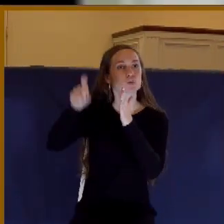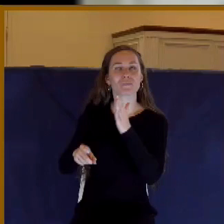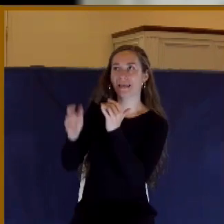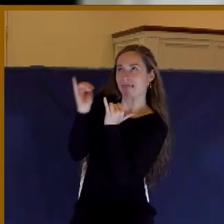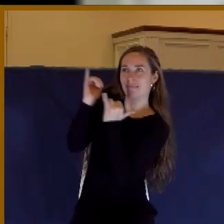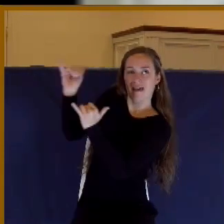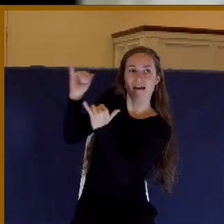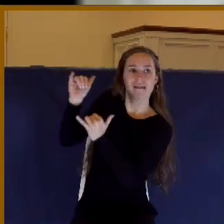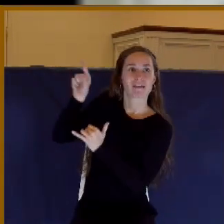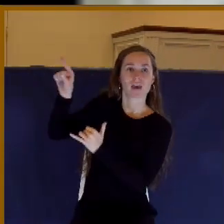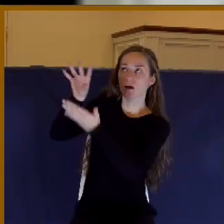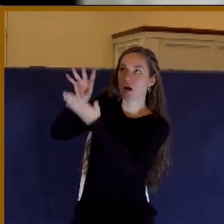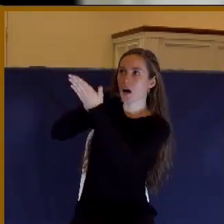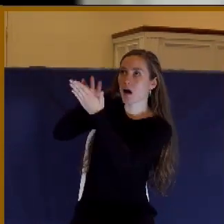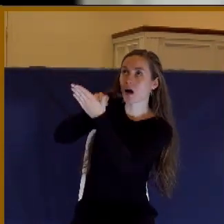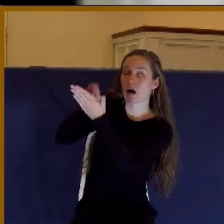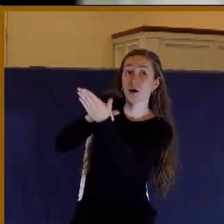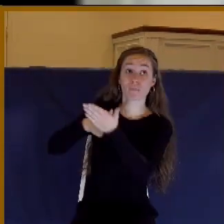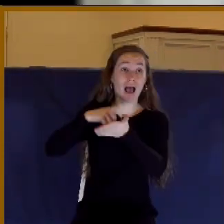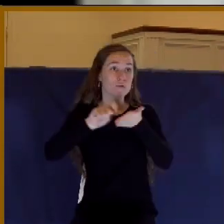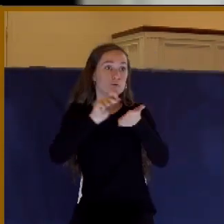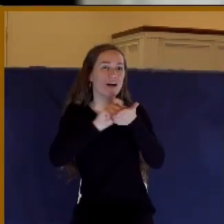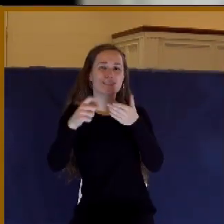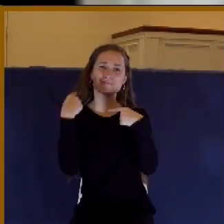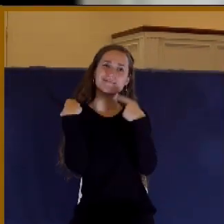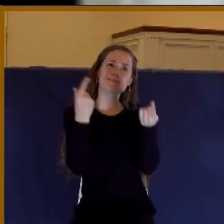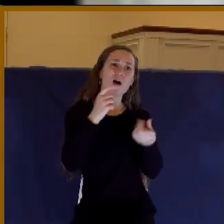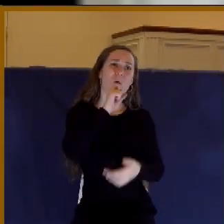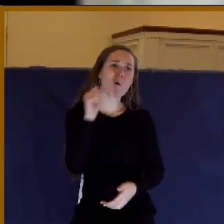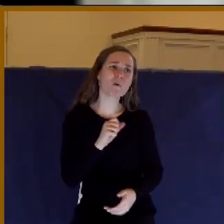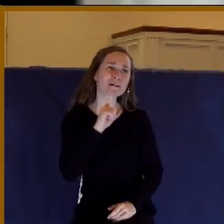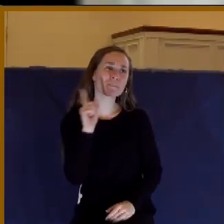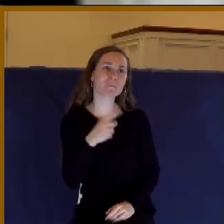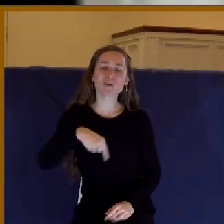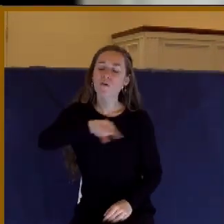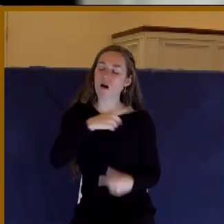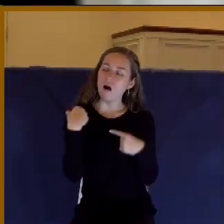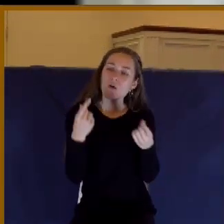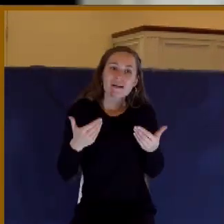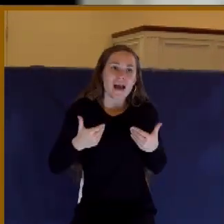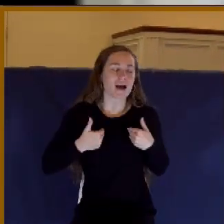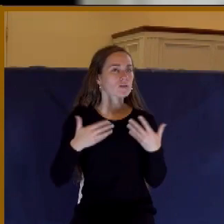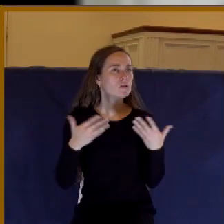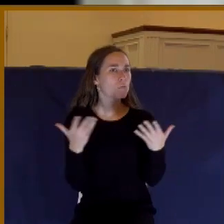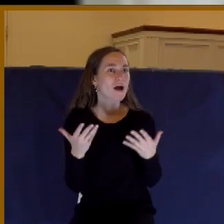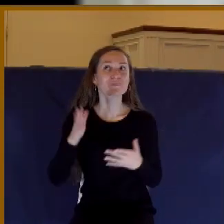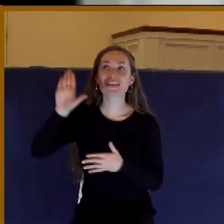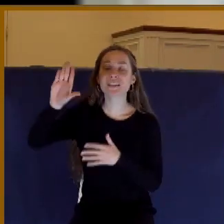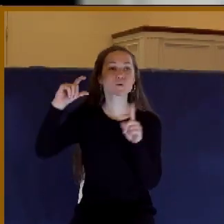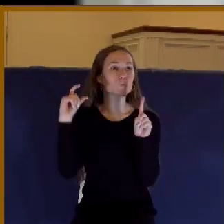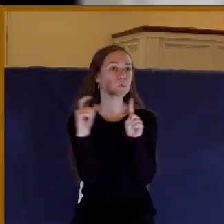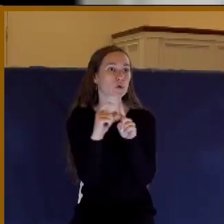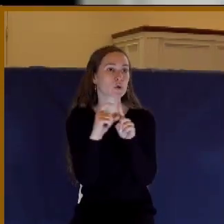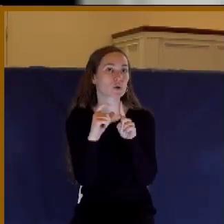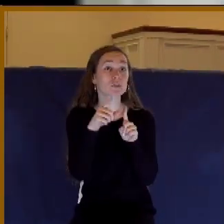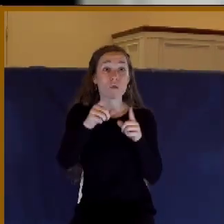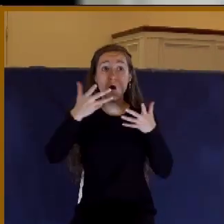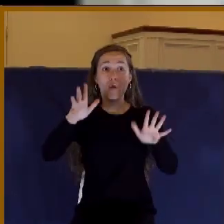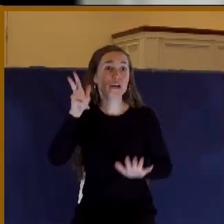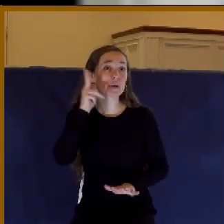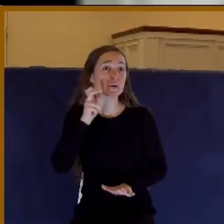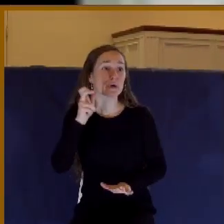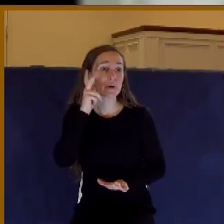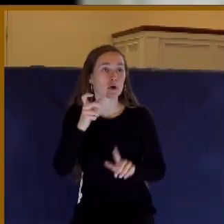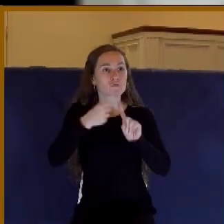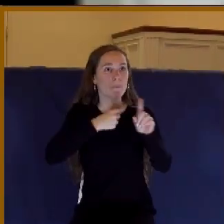new commandment unto you, but an old commandment, which ye had from the beginning. The old commandment is the word which ye heard from the